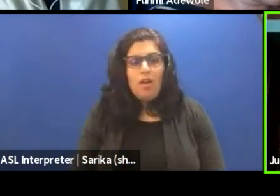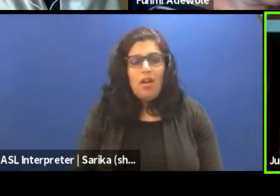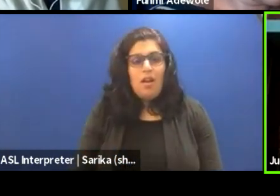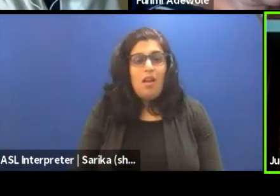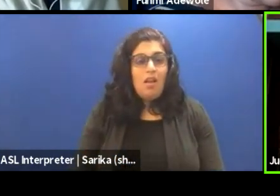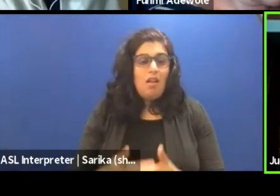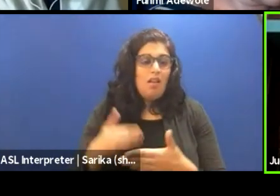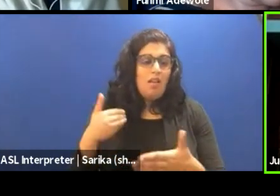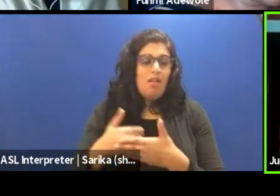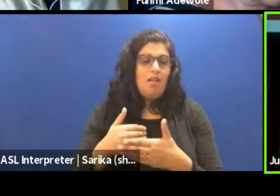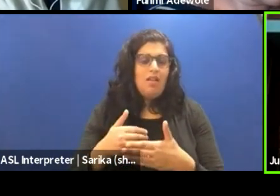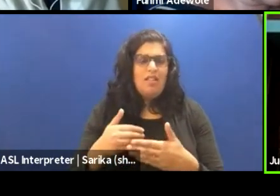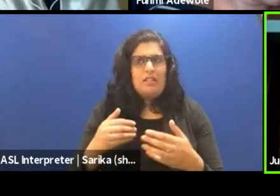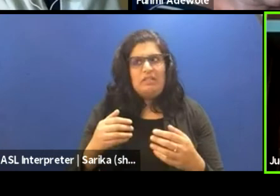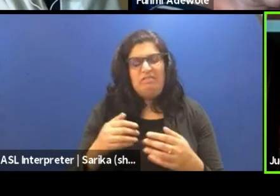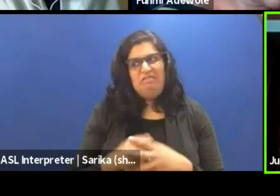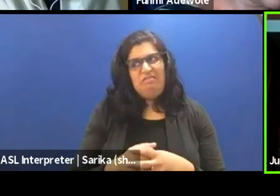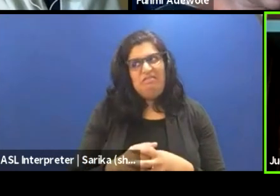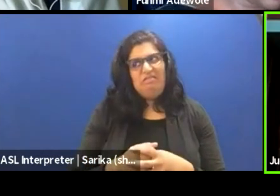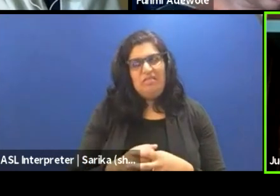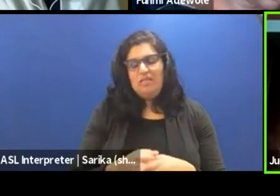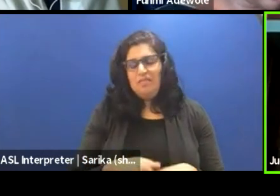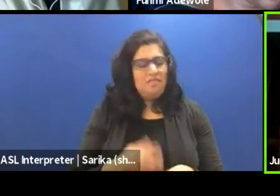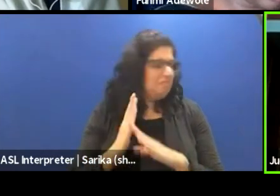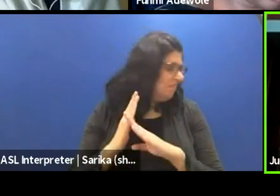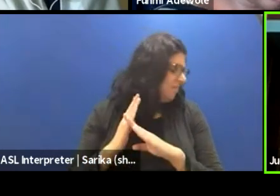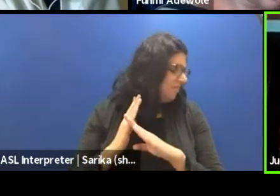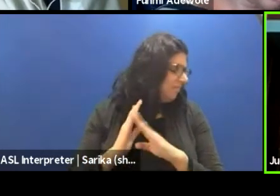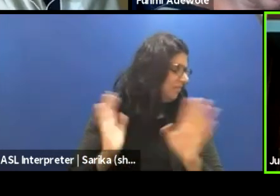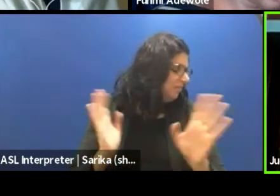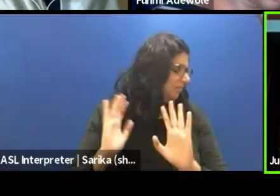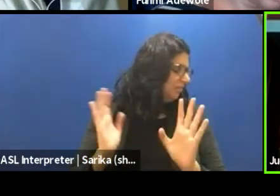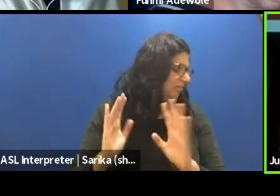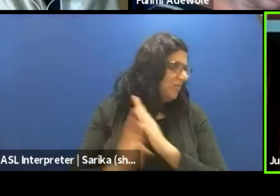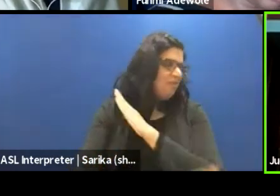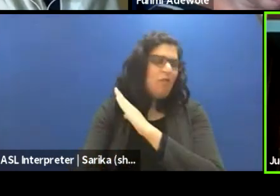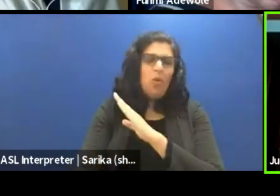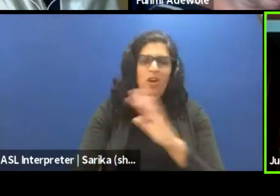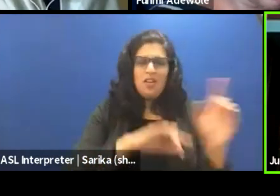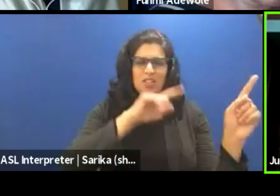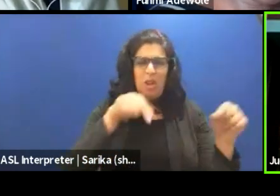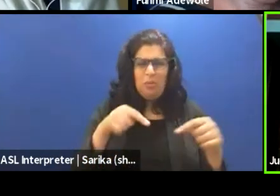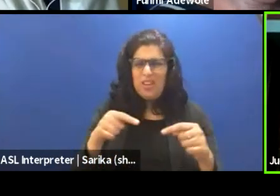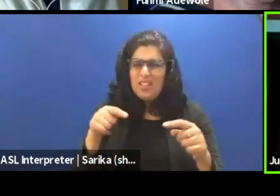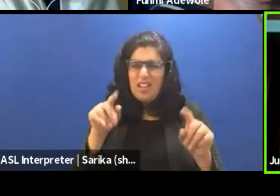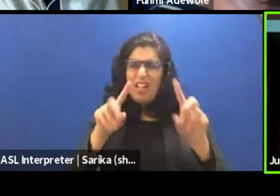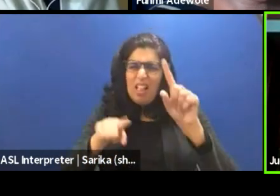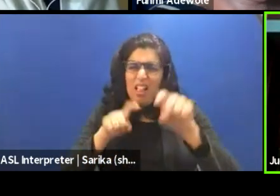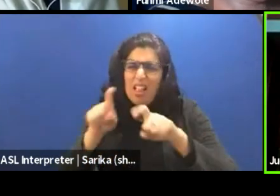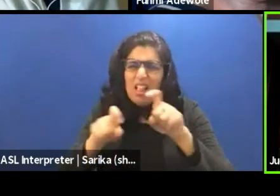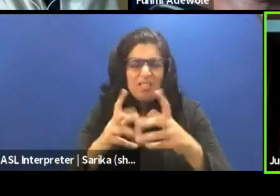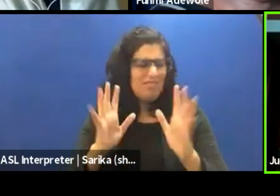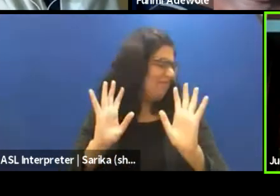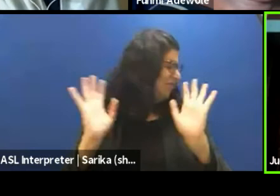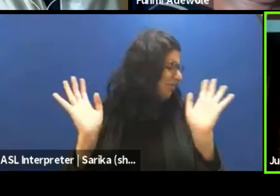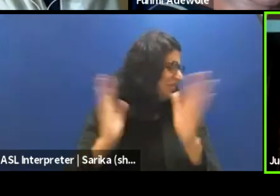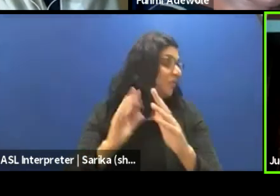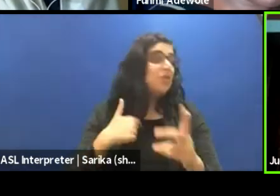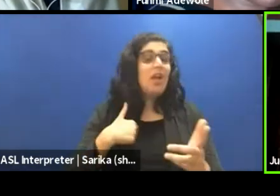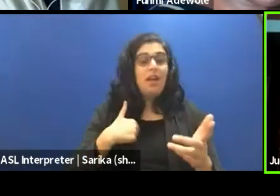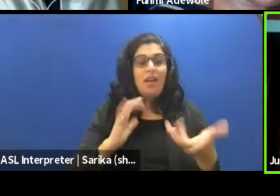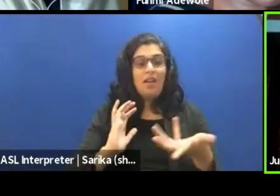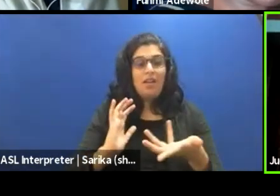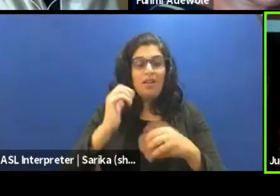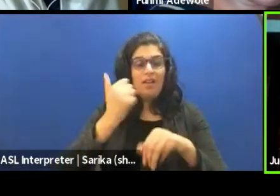were very, not hostile, but they were very closed towards these foreigners coming to find out stuff about them. So I had to construct